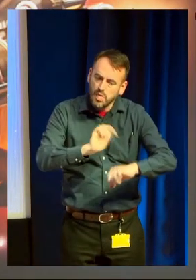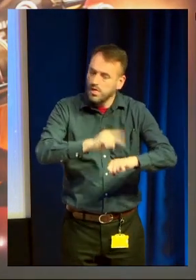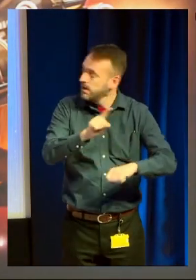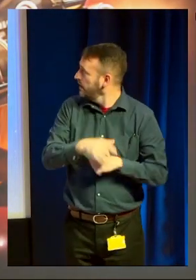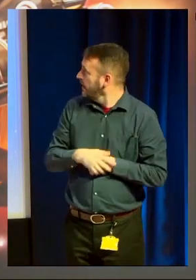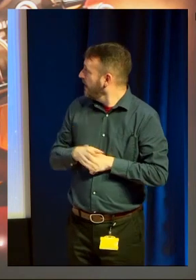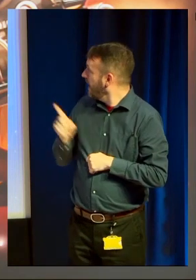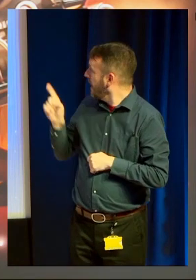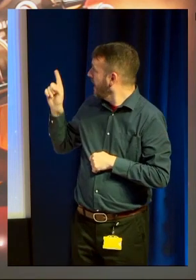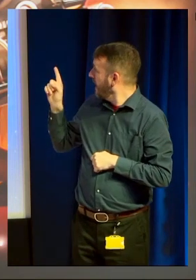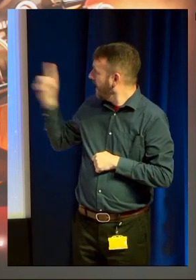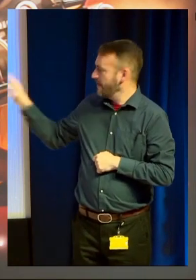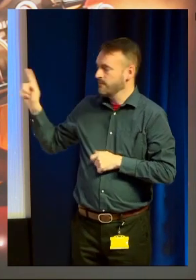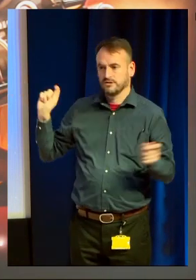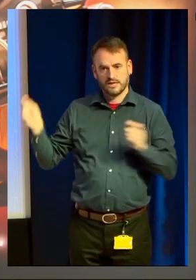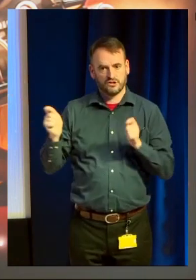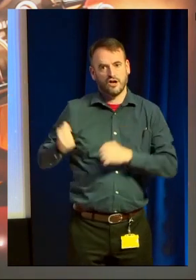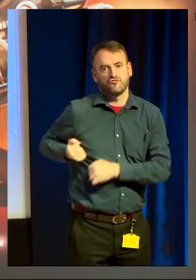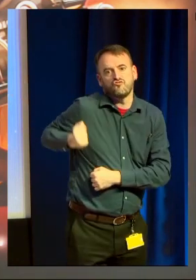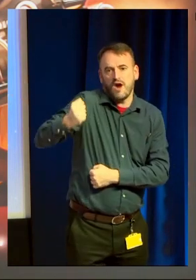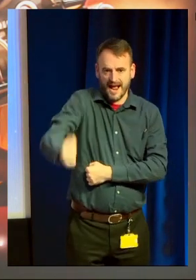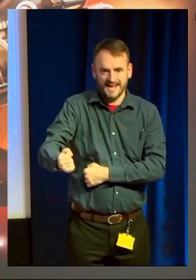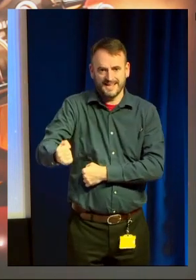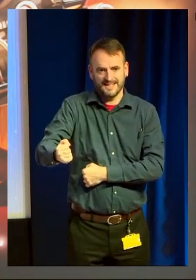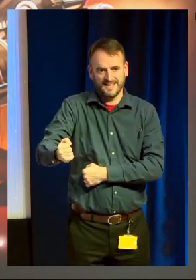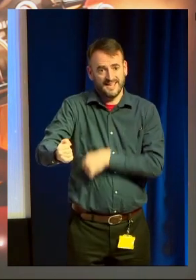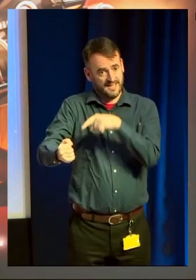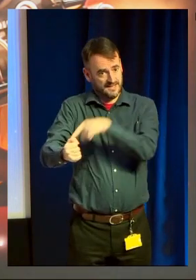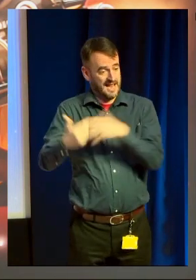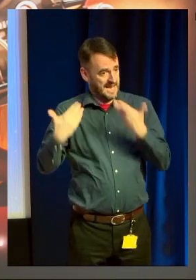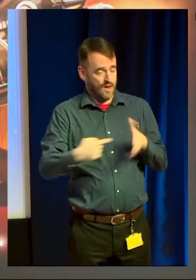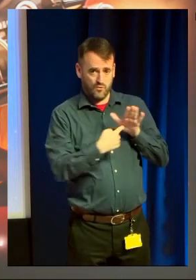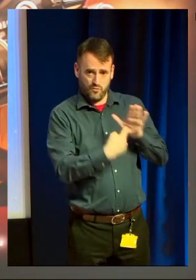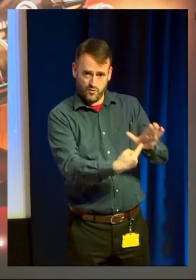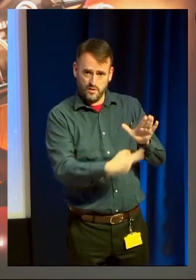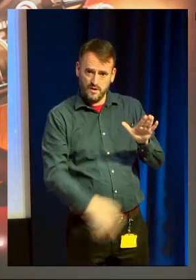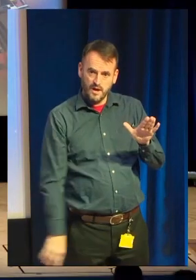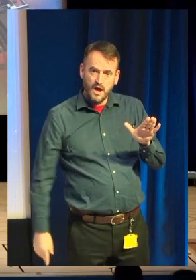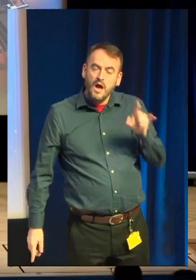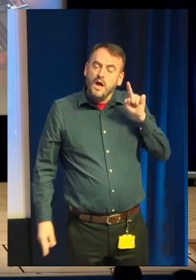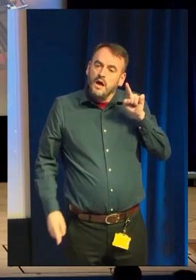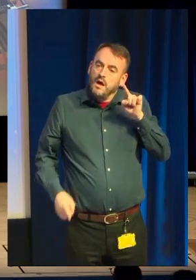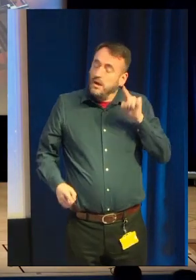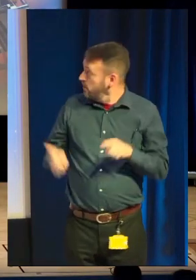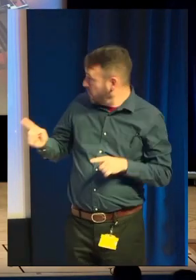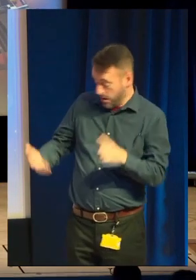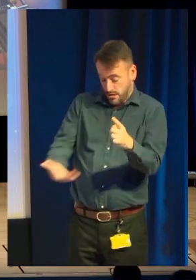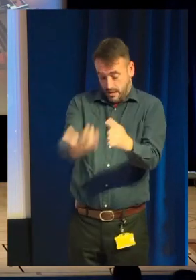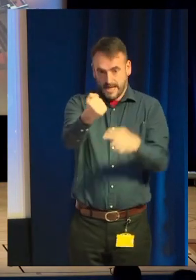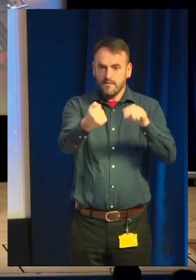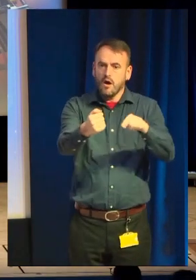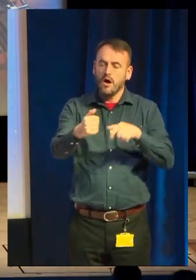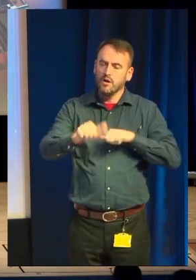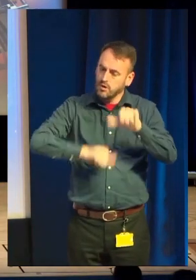went with this train. This is the hero art we use right now. It was a really long process to get to it. But doing that